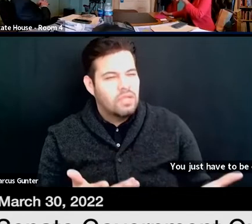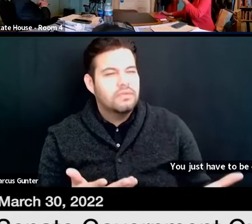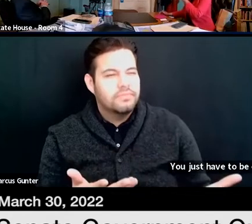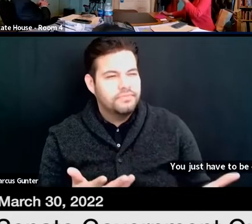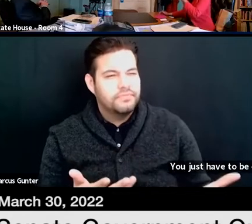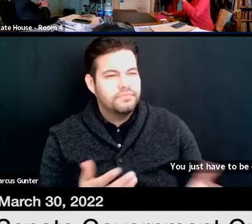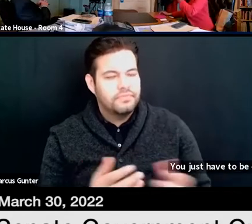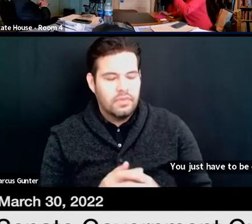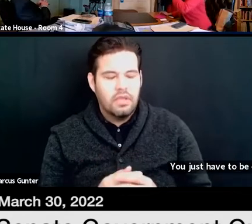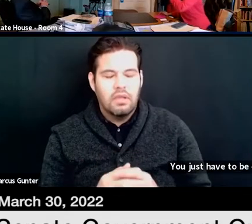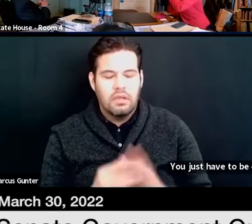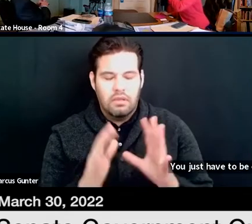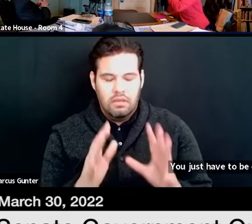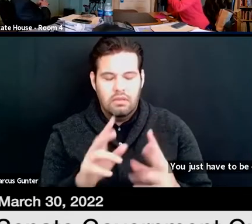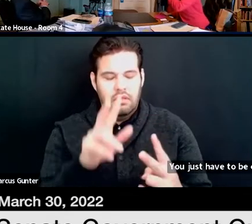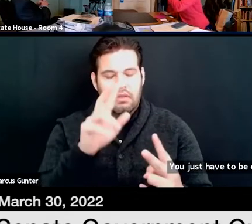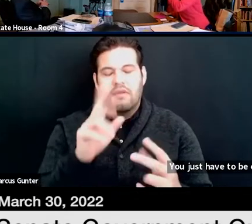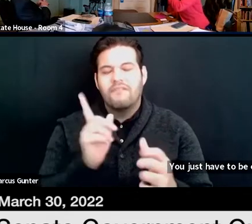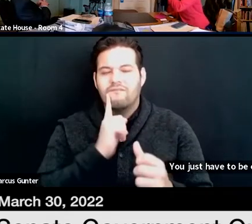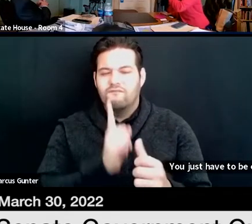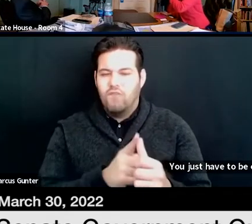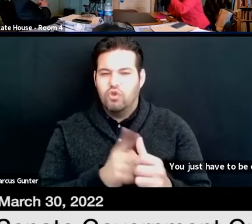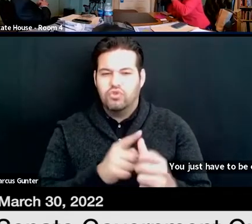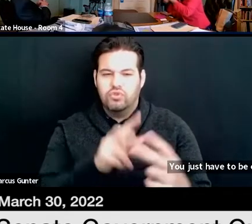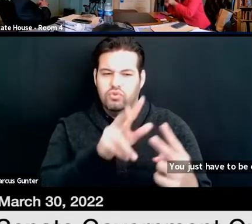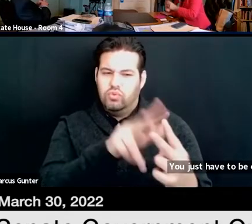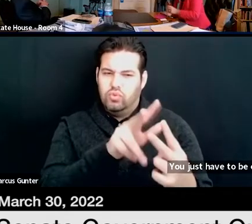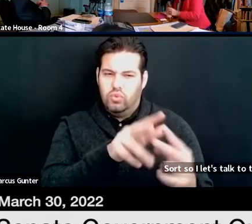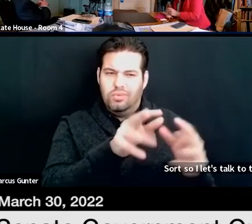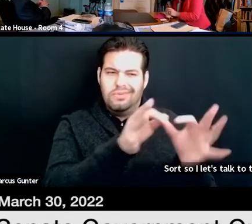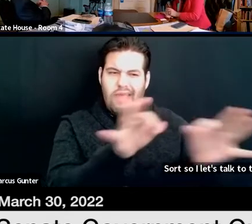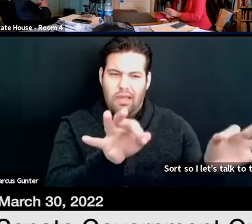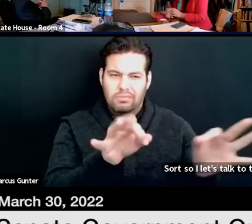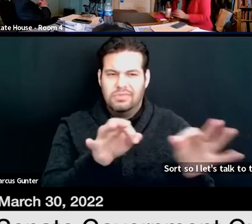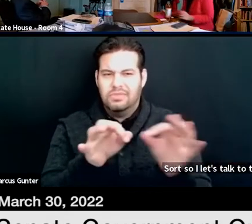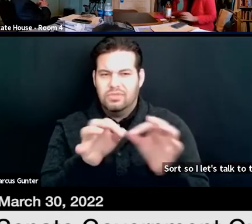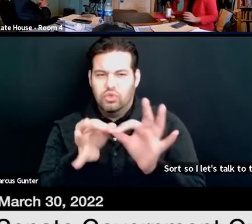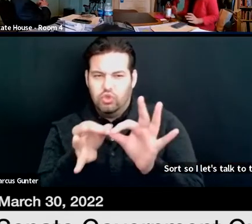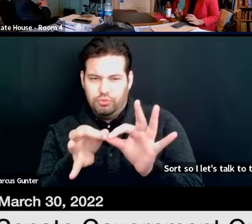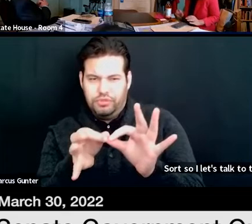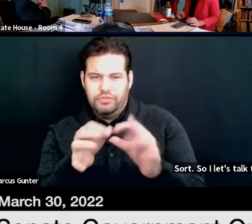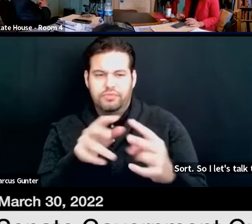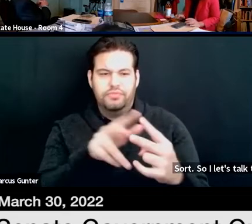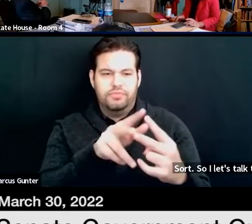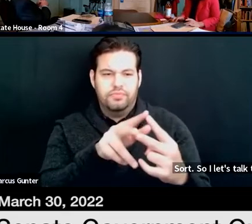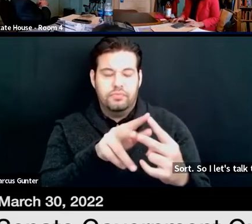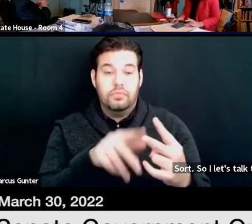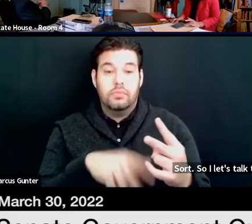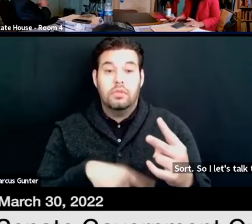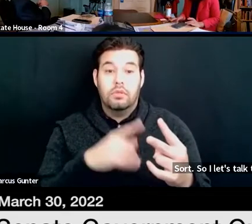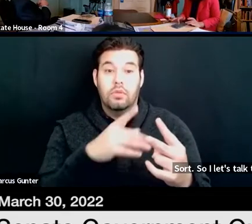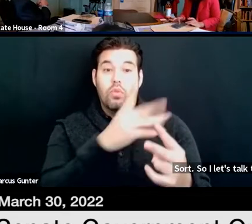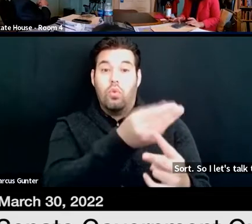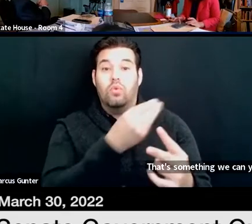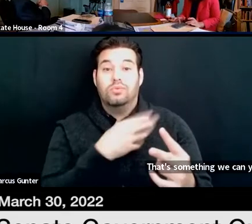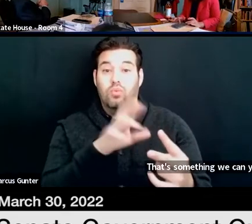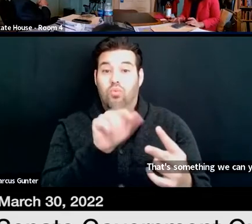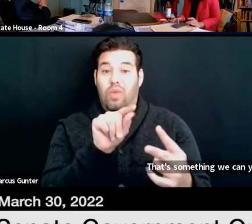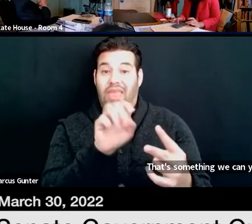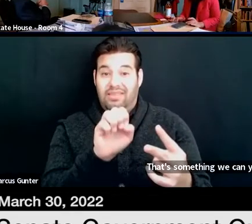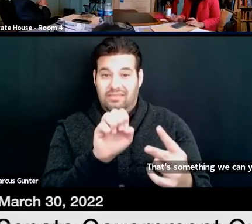So let's talk to the CART and ASL first. That's something we can really talk about. The quoted rates, and these are the